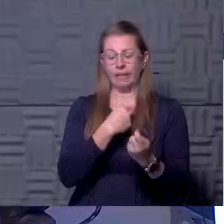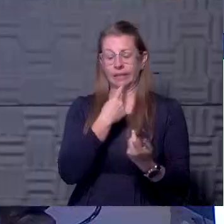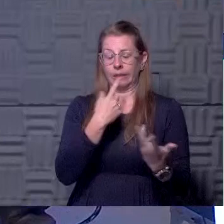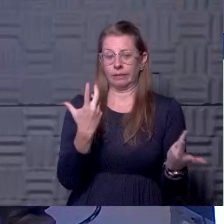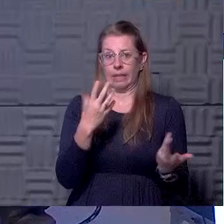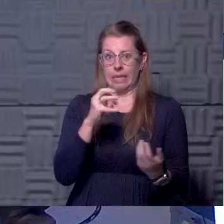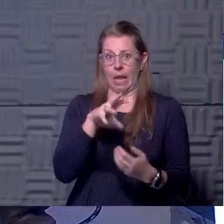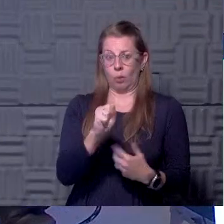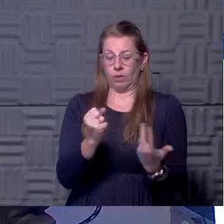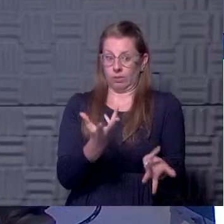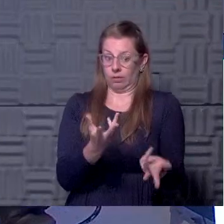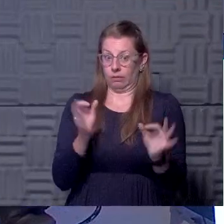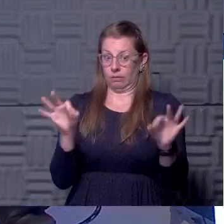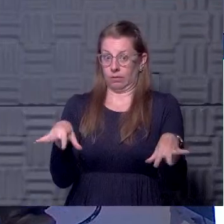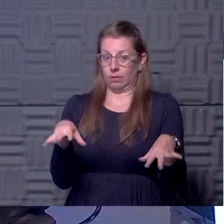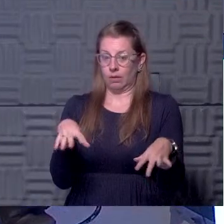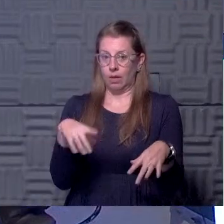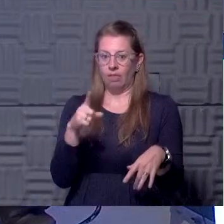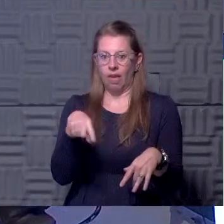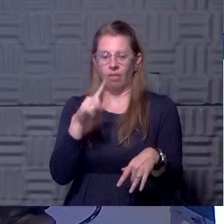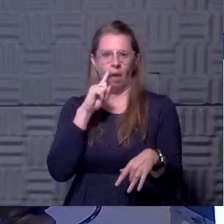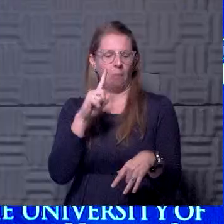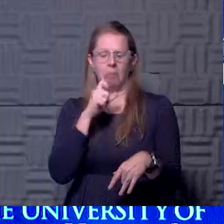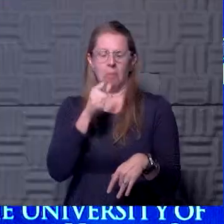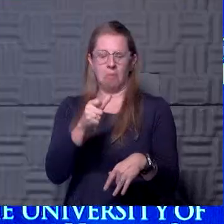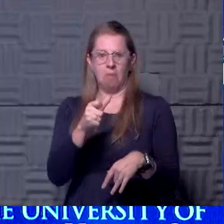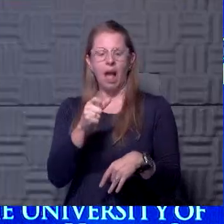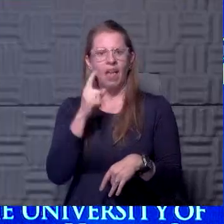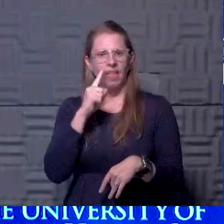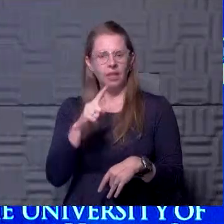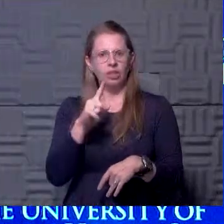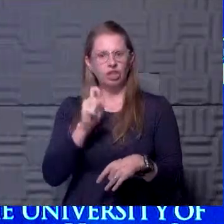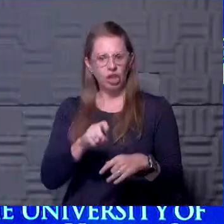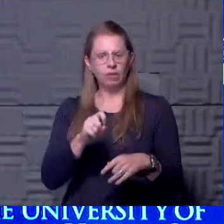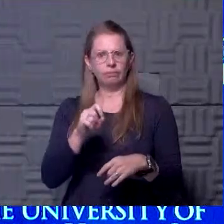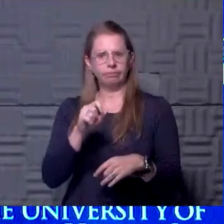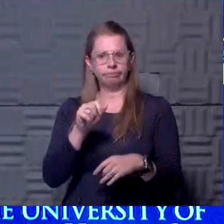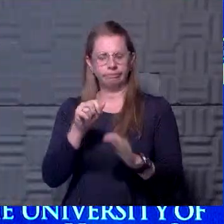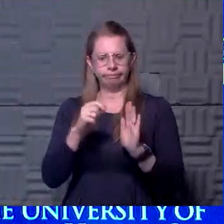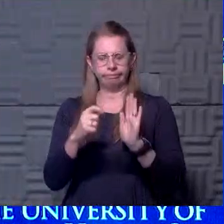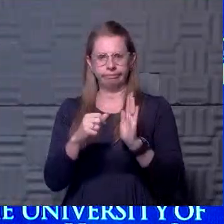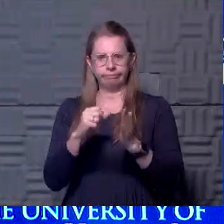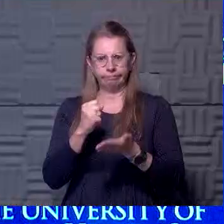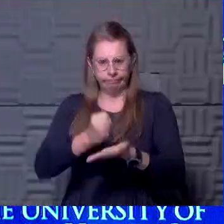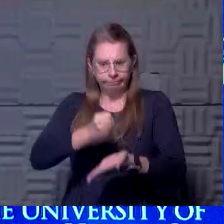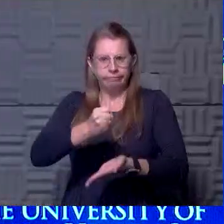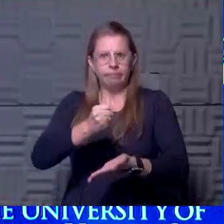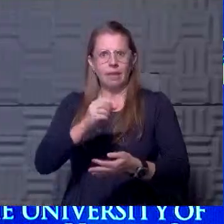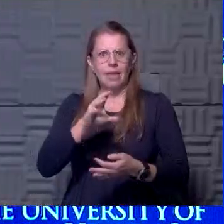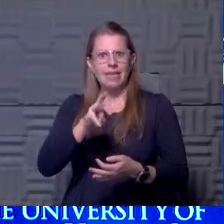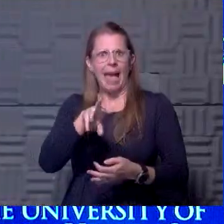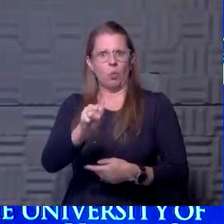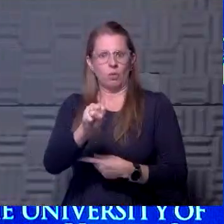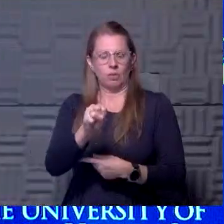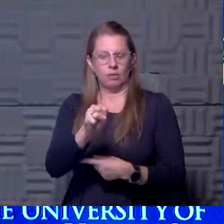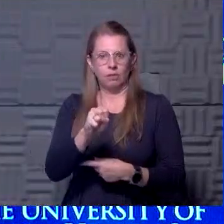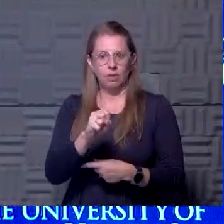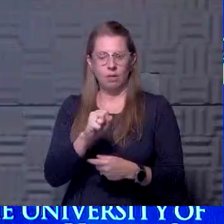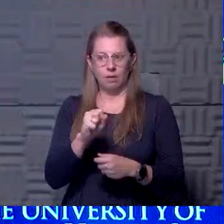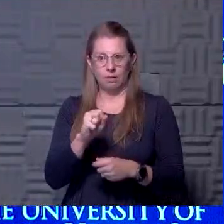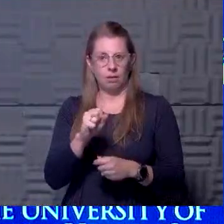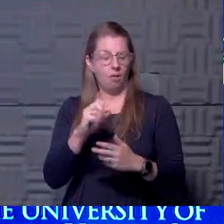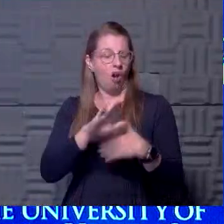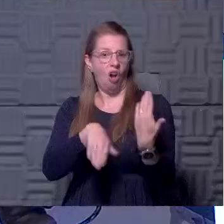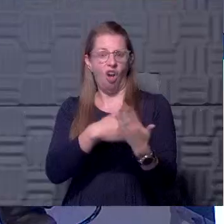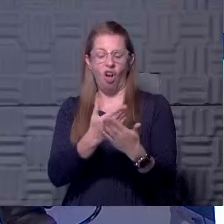I liked it. think it should be patented. I think it should be patented. I think we should put a little cow right here on the desk. true entity. mean, everybody has it. all have